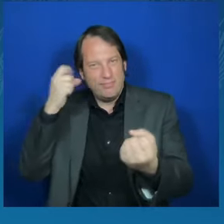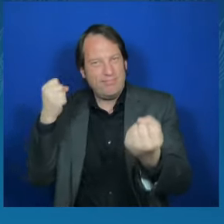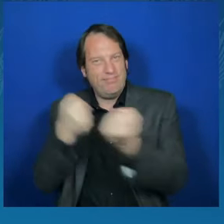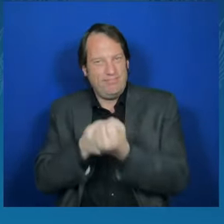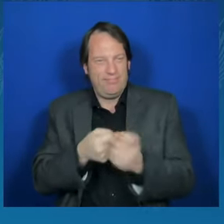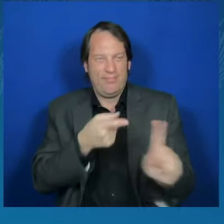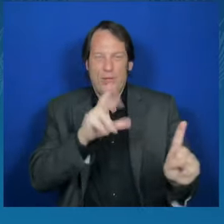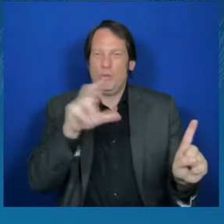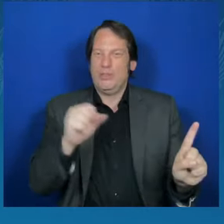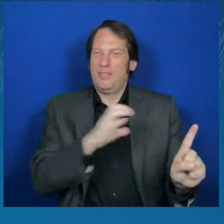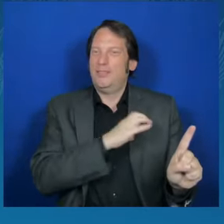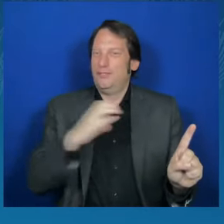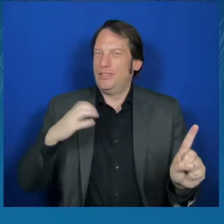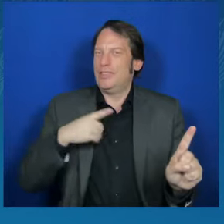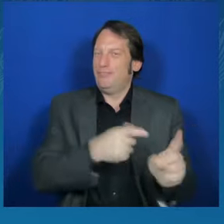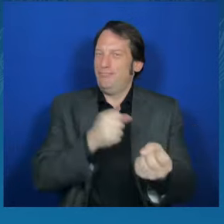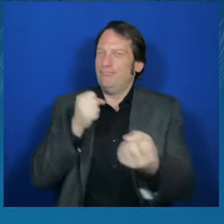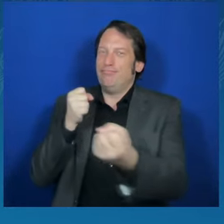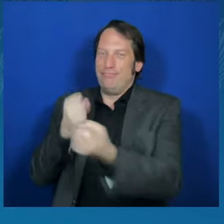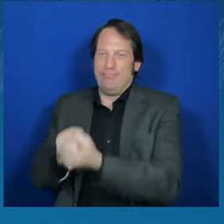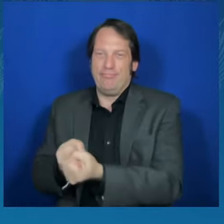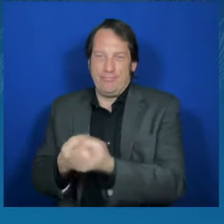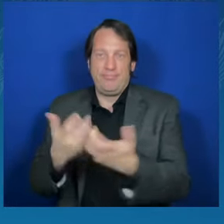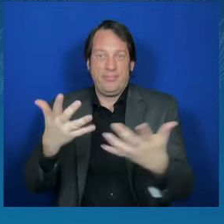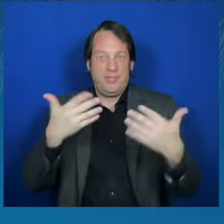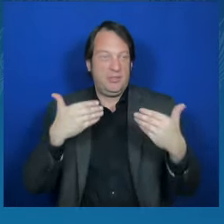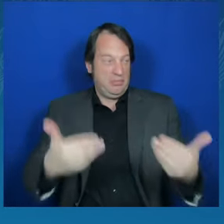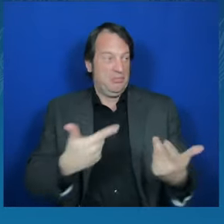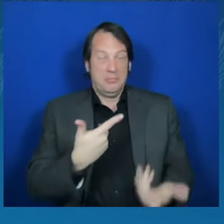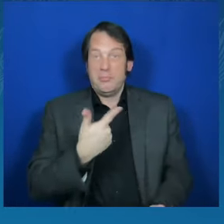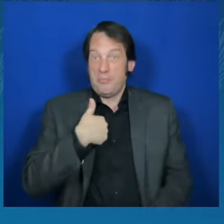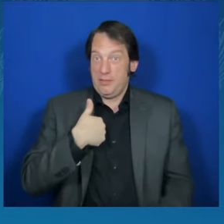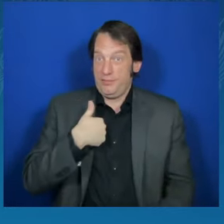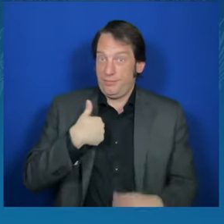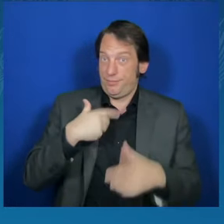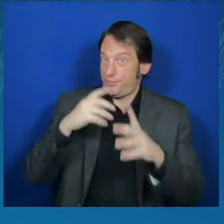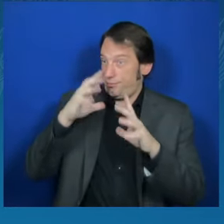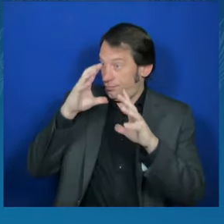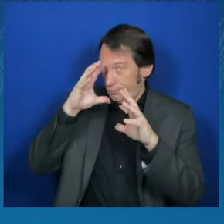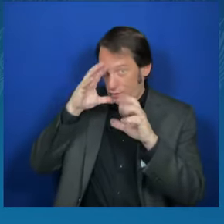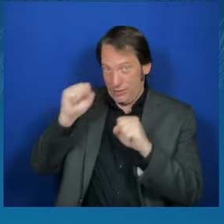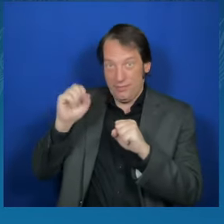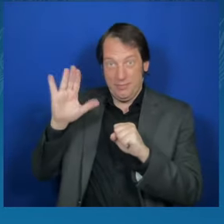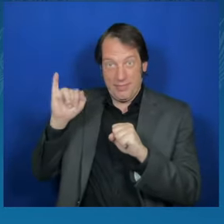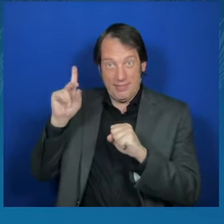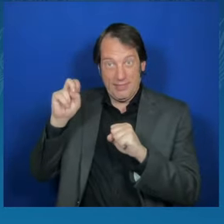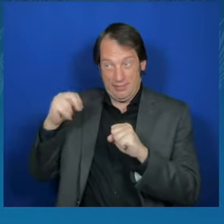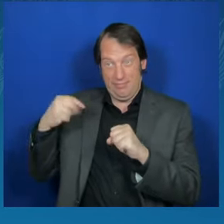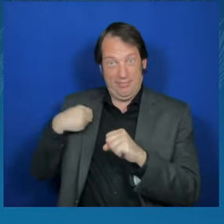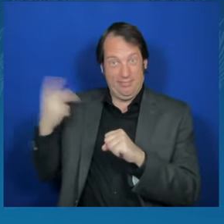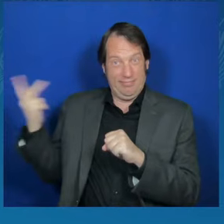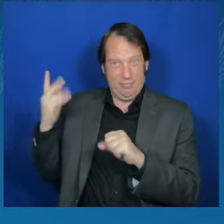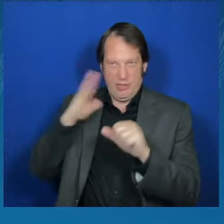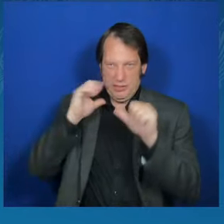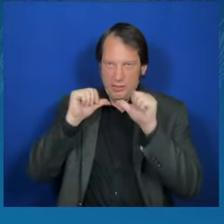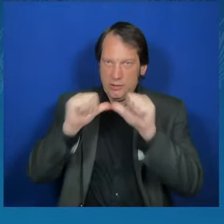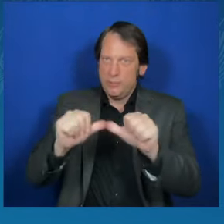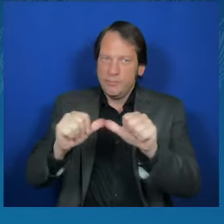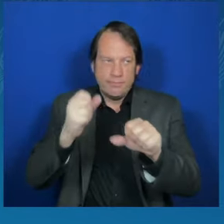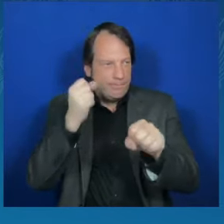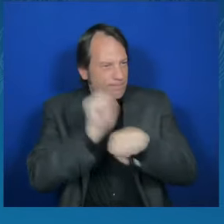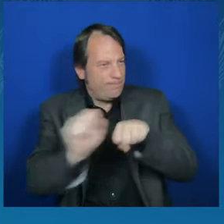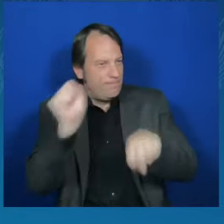the President and I, President Biden and I will continue to work to secure the resources and weapons that you need to succeed.